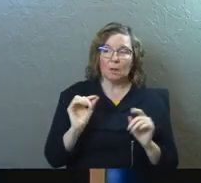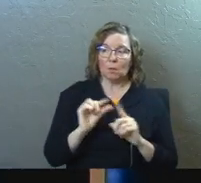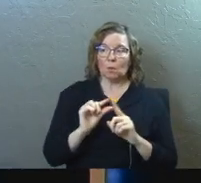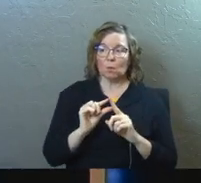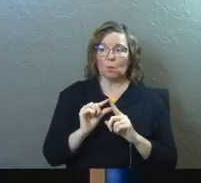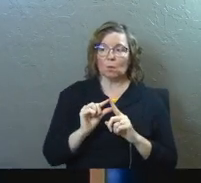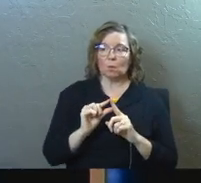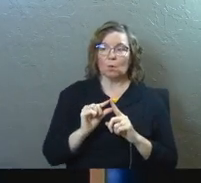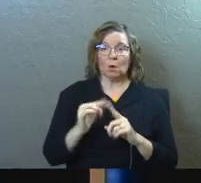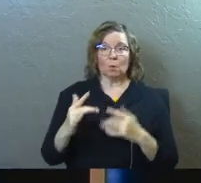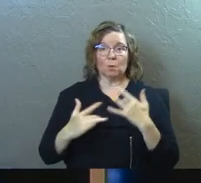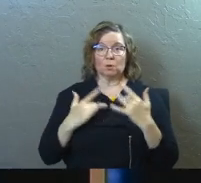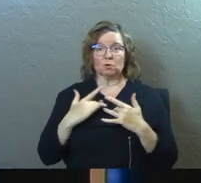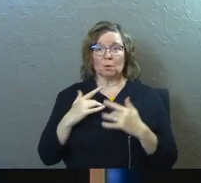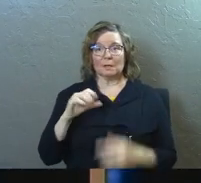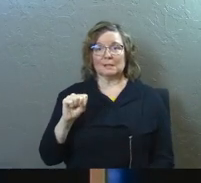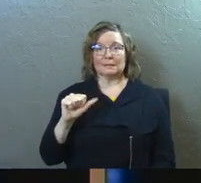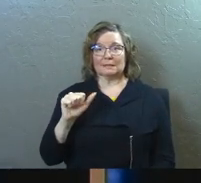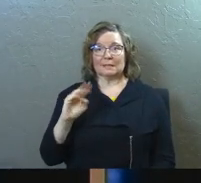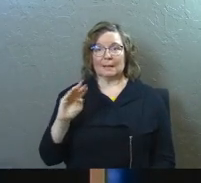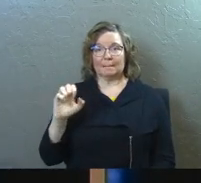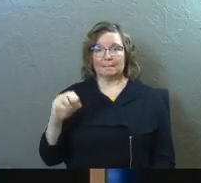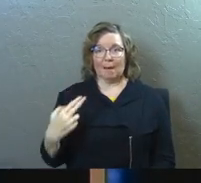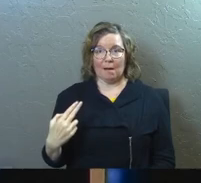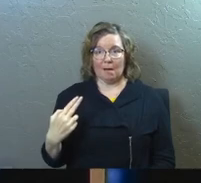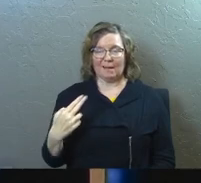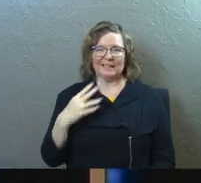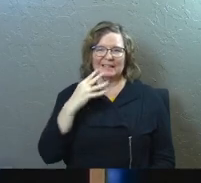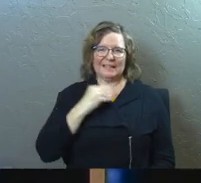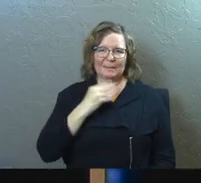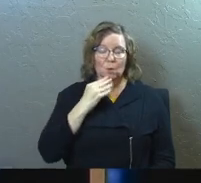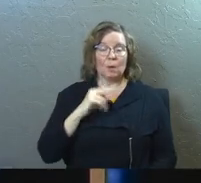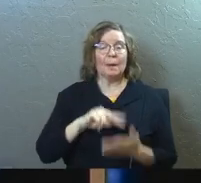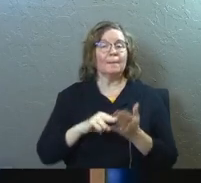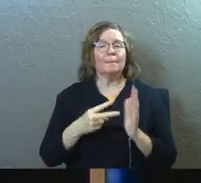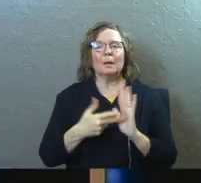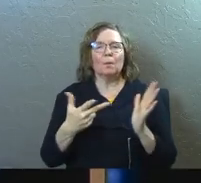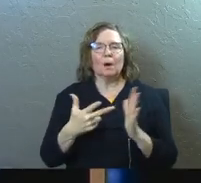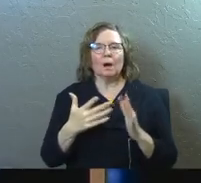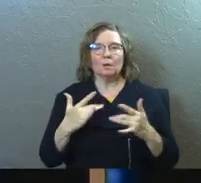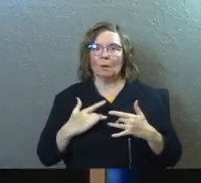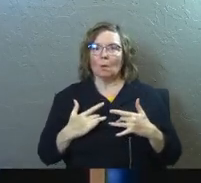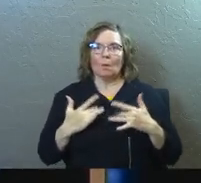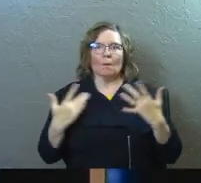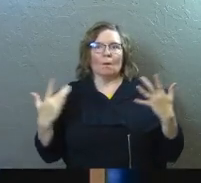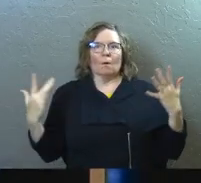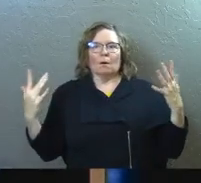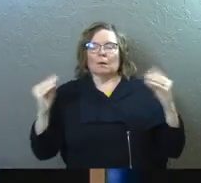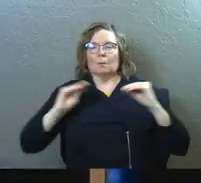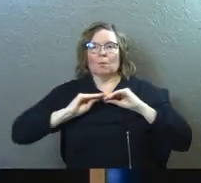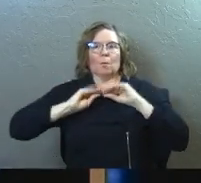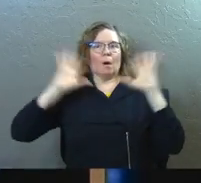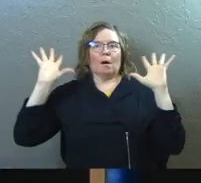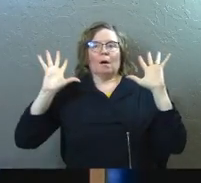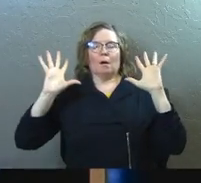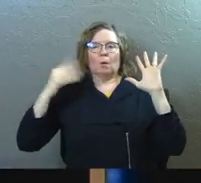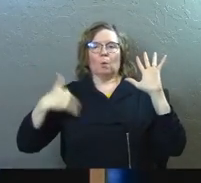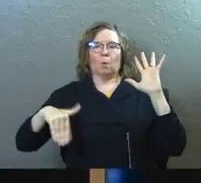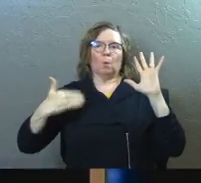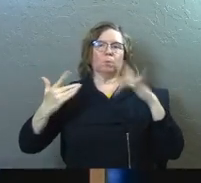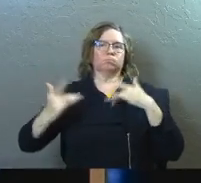Samah in the Hebrew. And it literally means to brighten up. He's like, brighten up